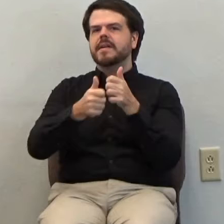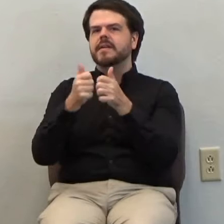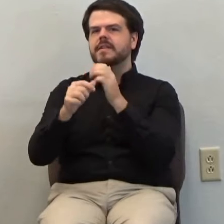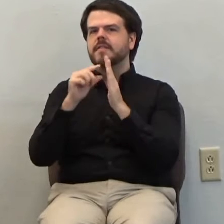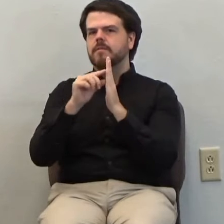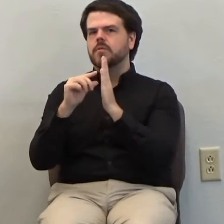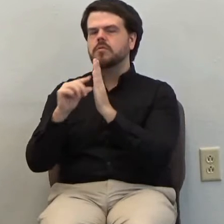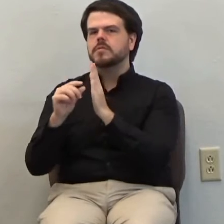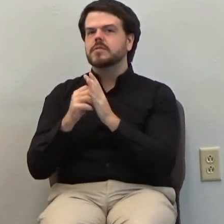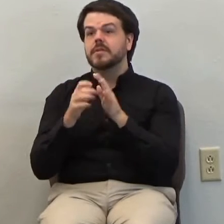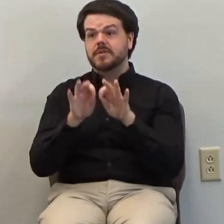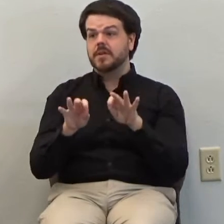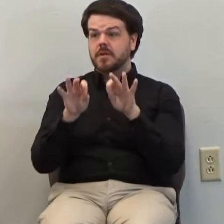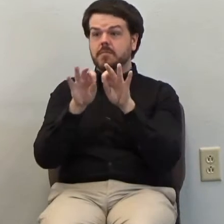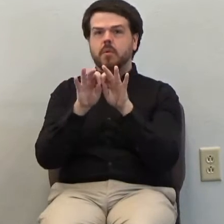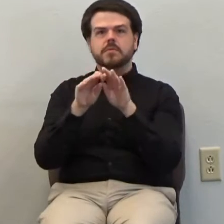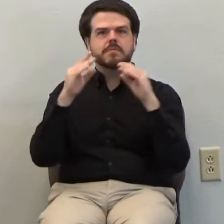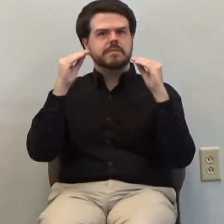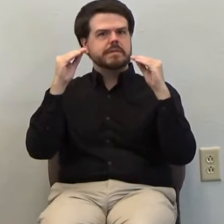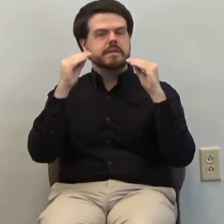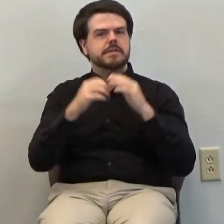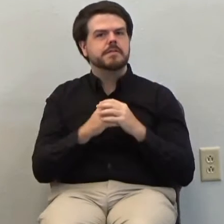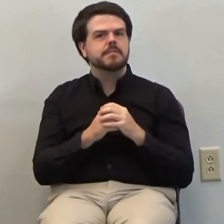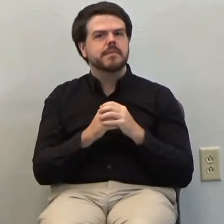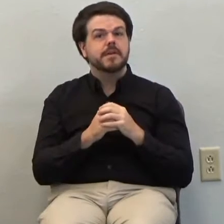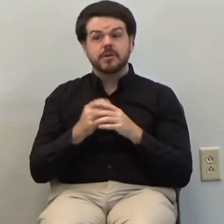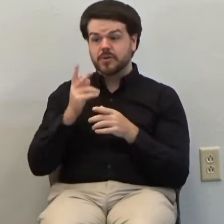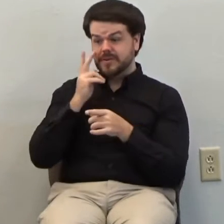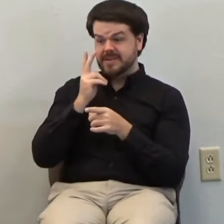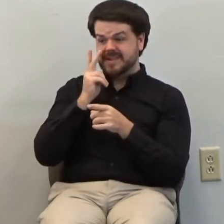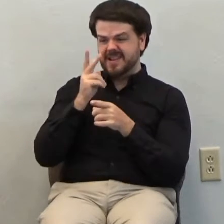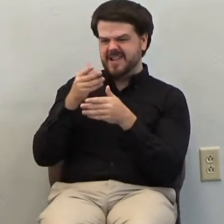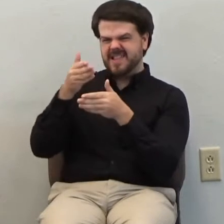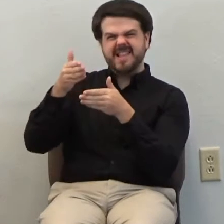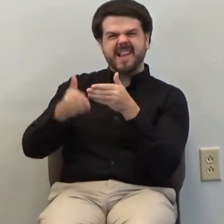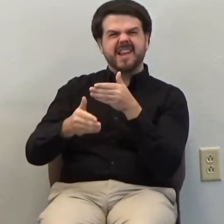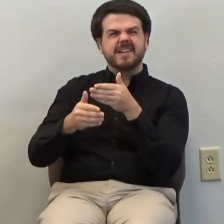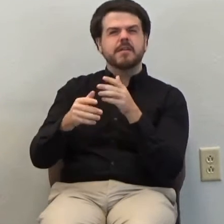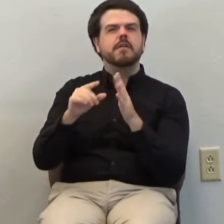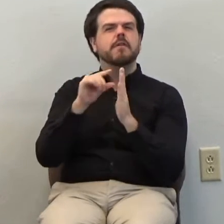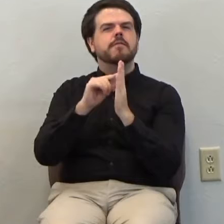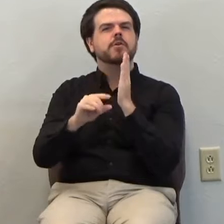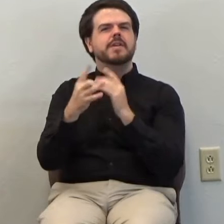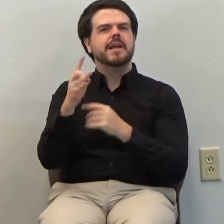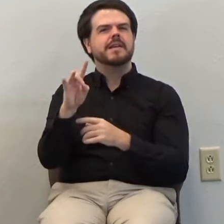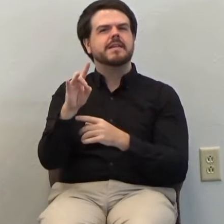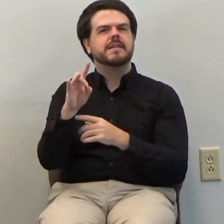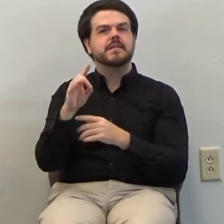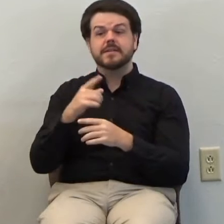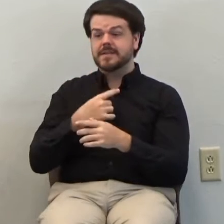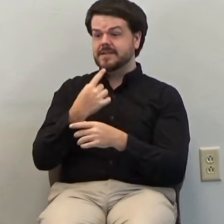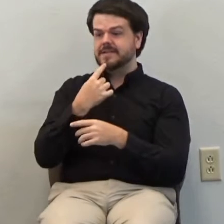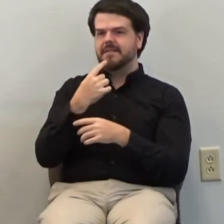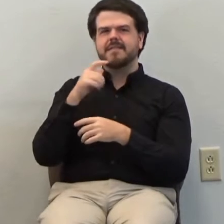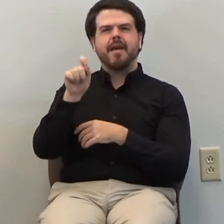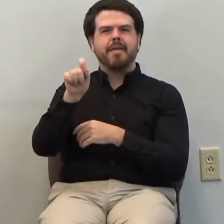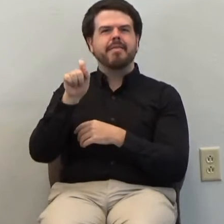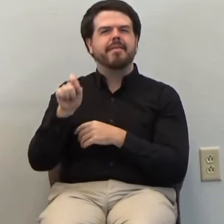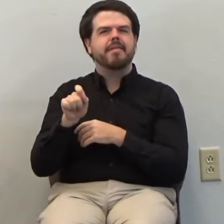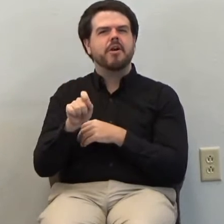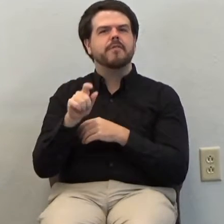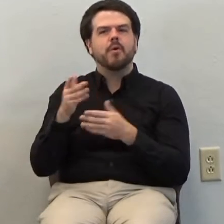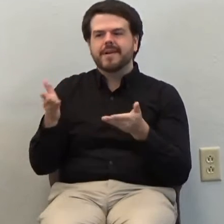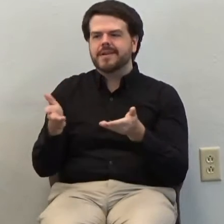such an important doctrine. And as you see at the end of verse 18, Paul says, therefore, encourage one another with these words.